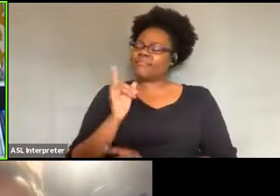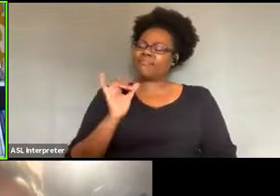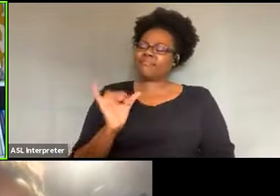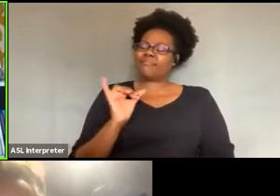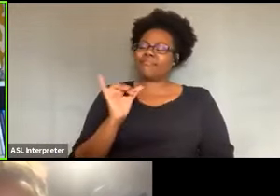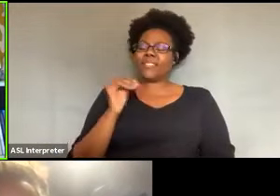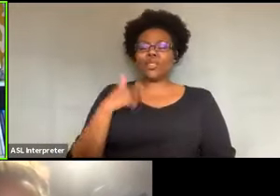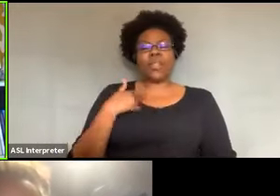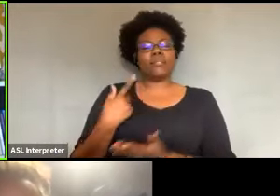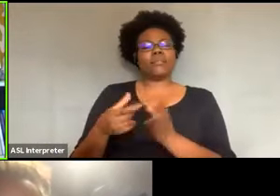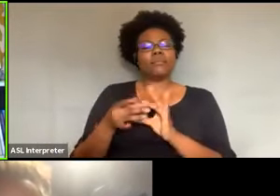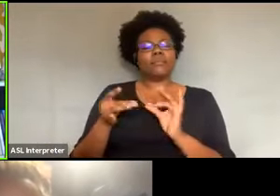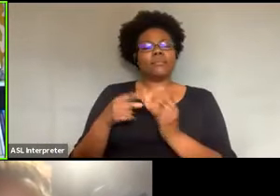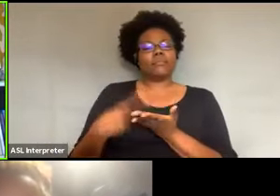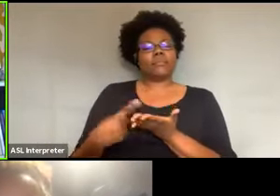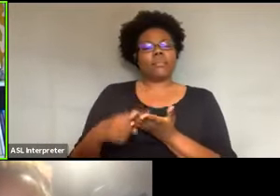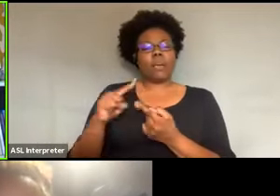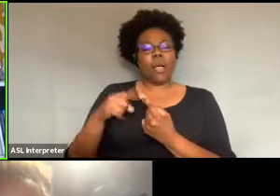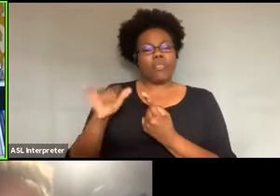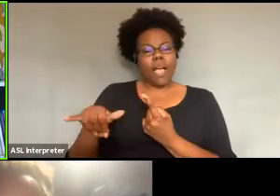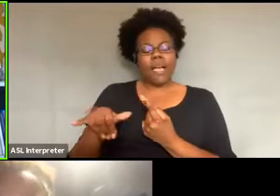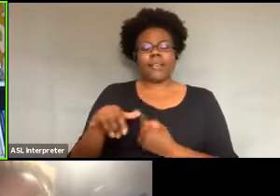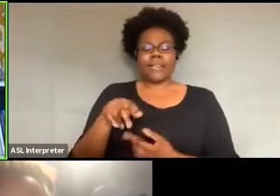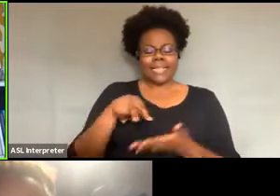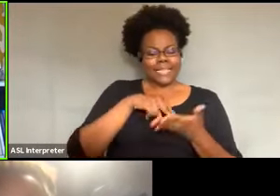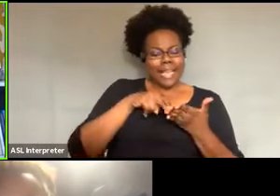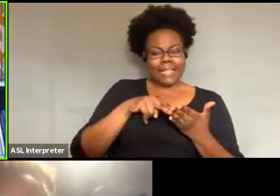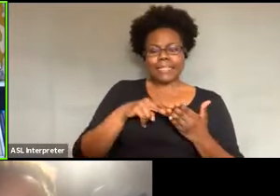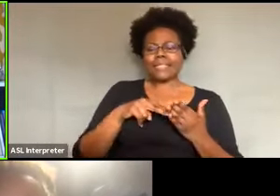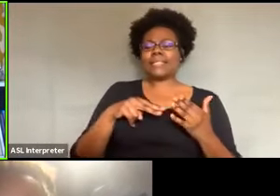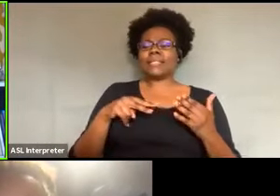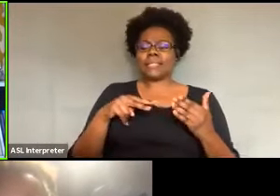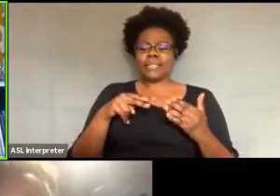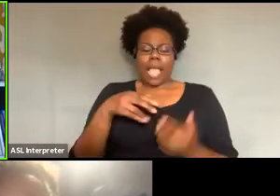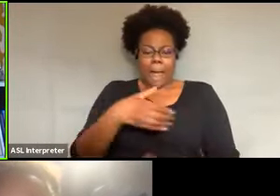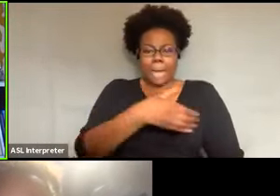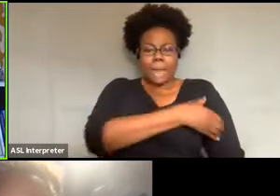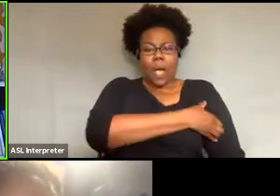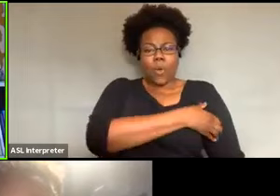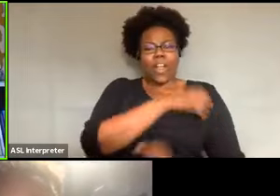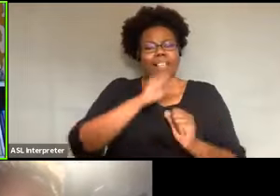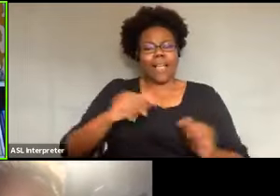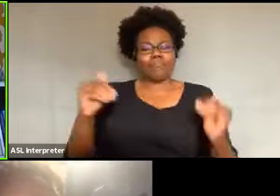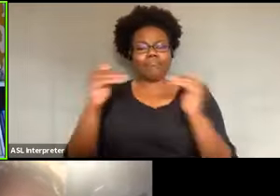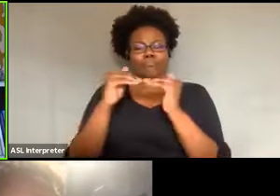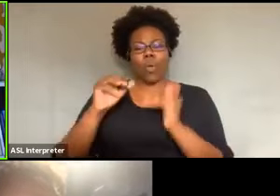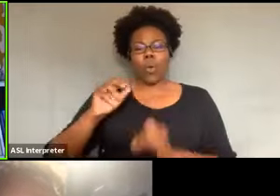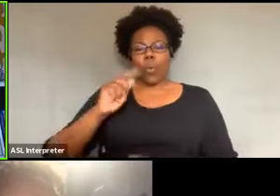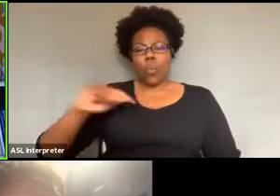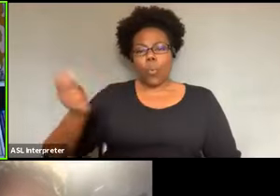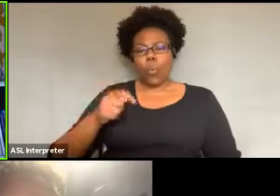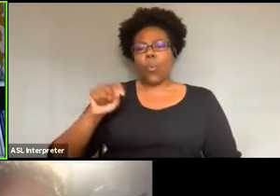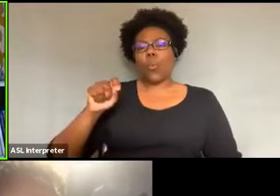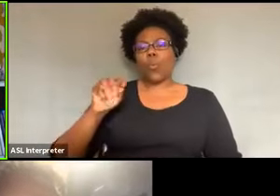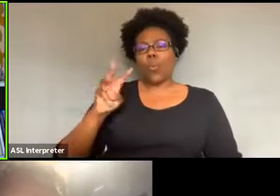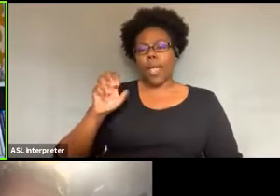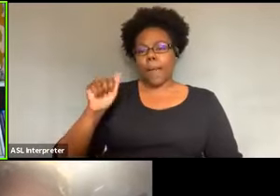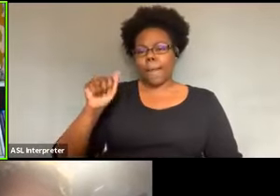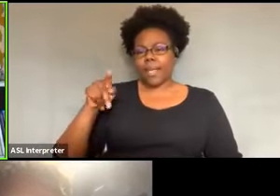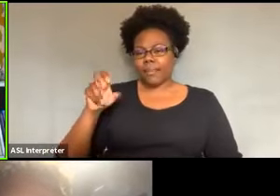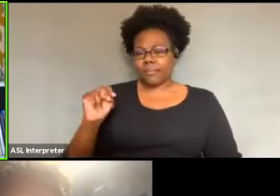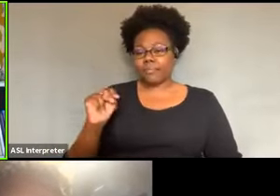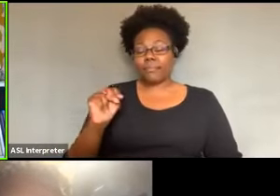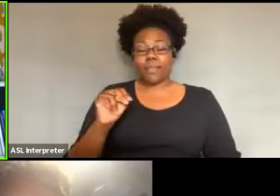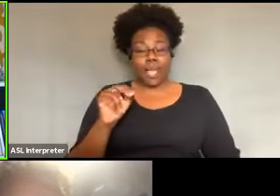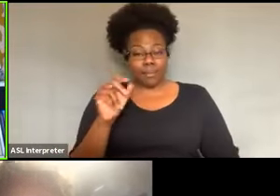power of dance as a weapon. And I love that. Um, news flash Facebook family. I too am